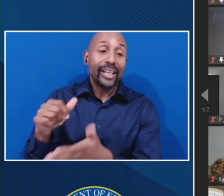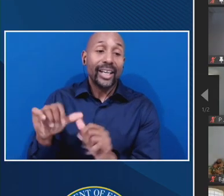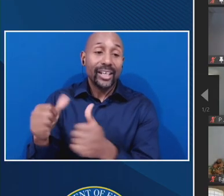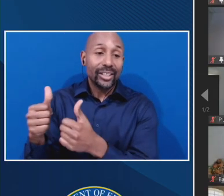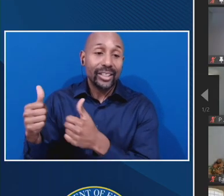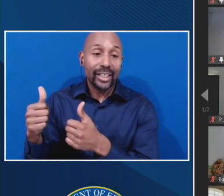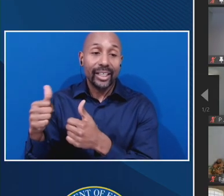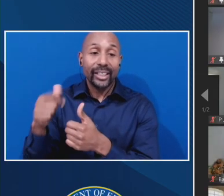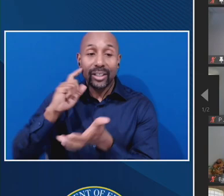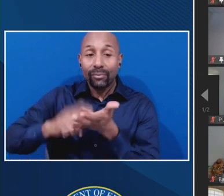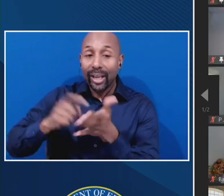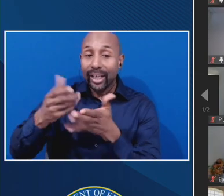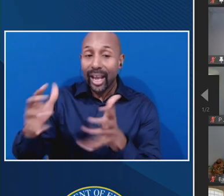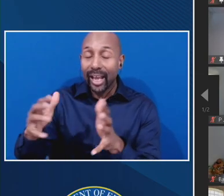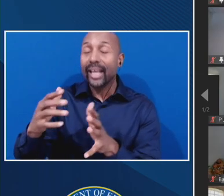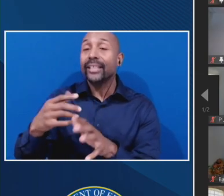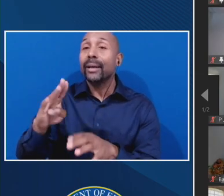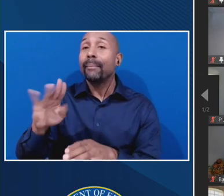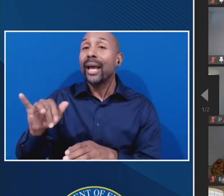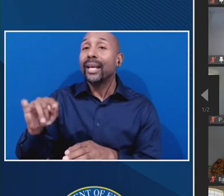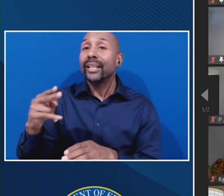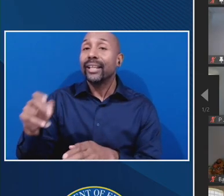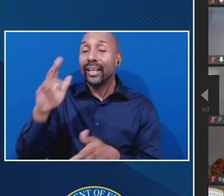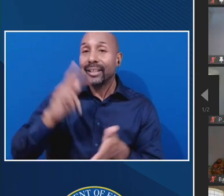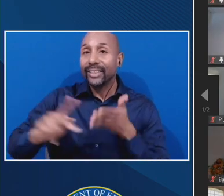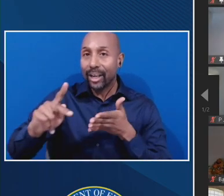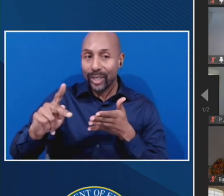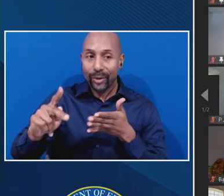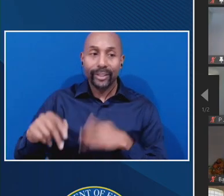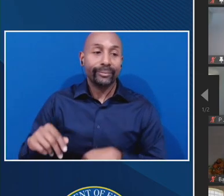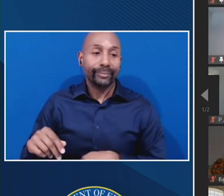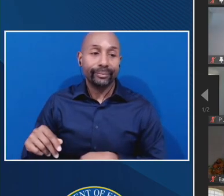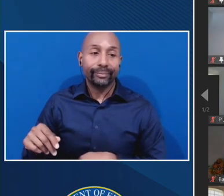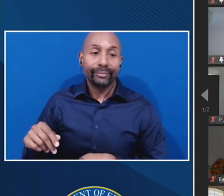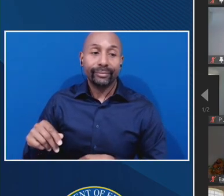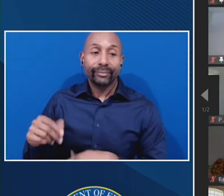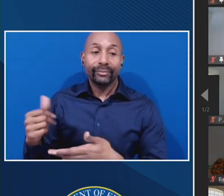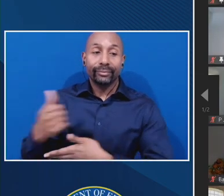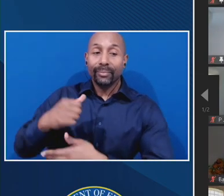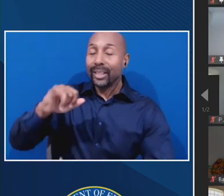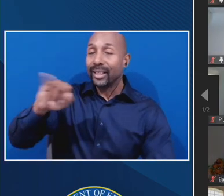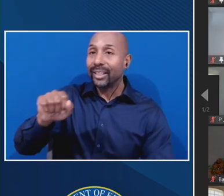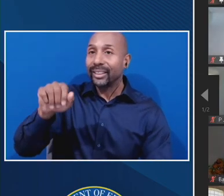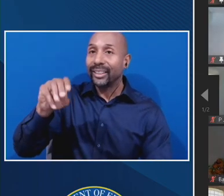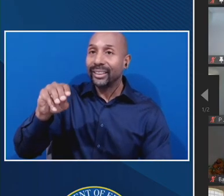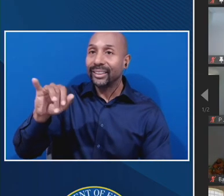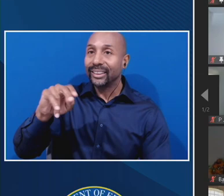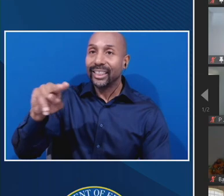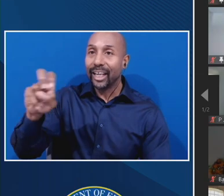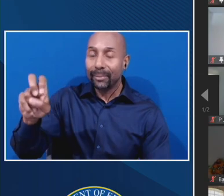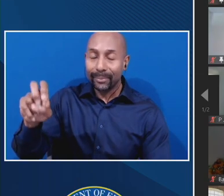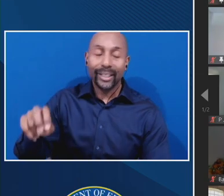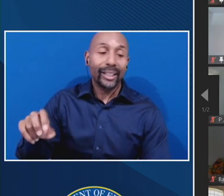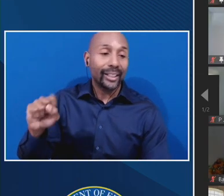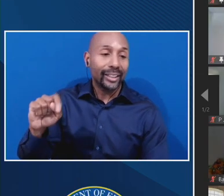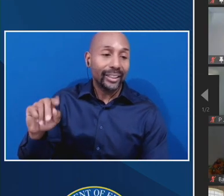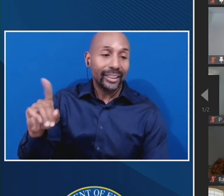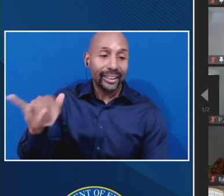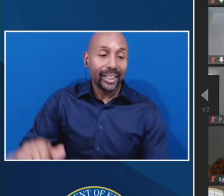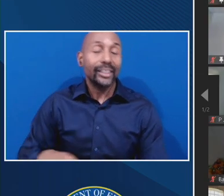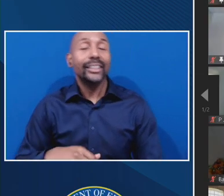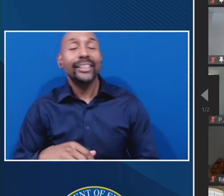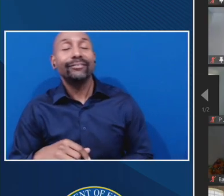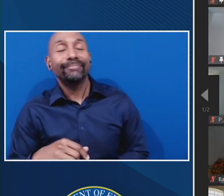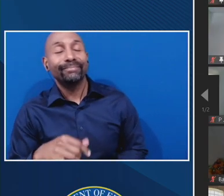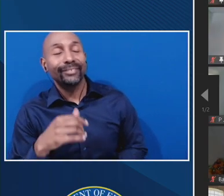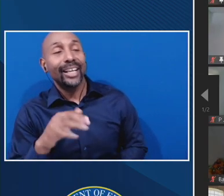is Jamie Stutley. Jamie? Nice to have coffee with you again. Yes. Good morning. The first of many.